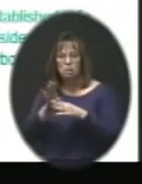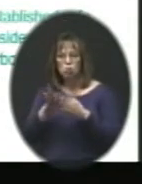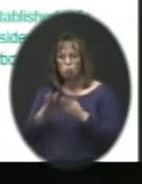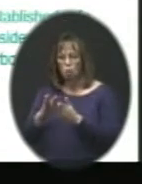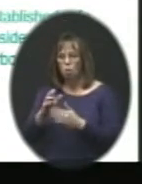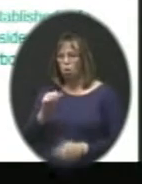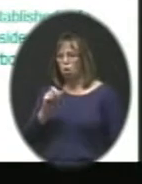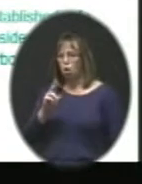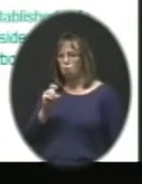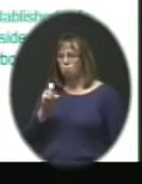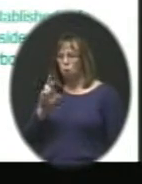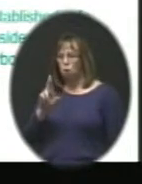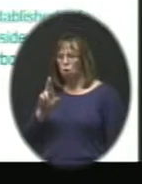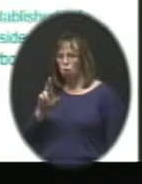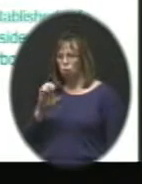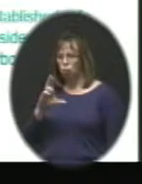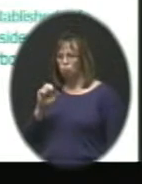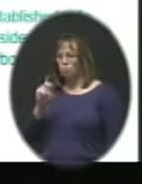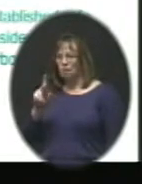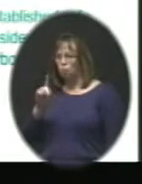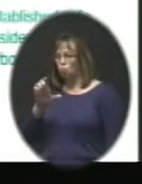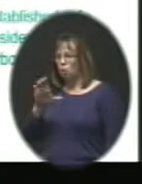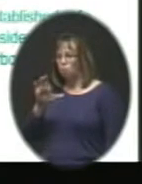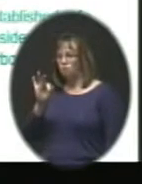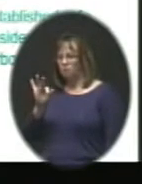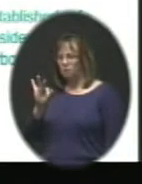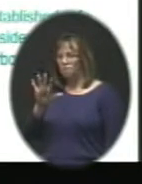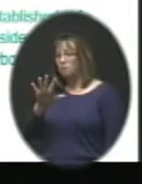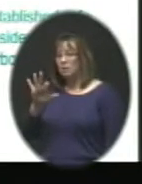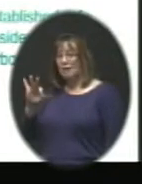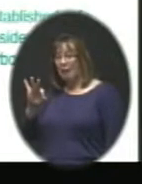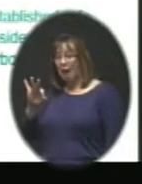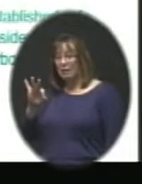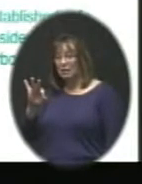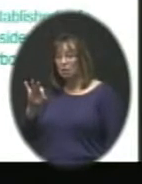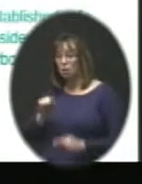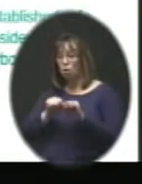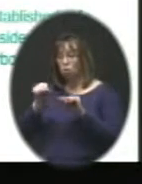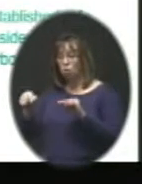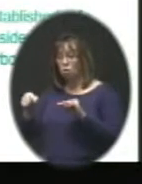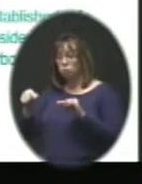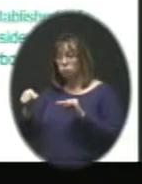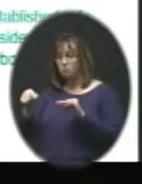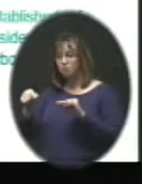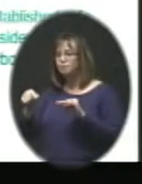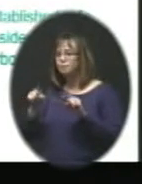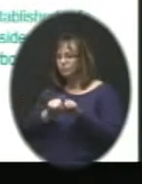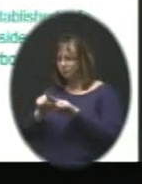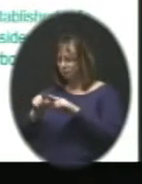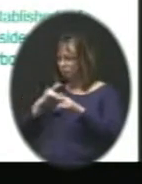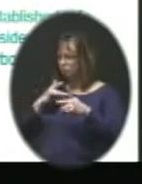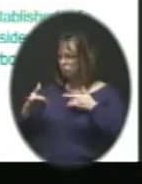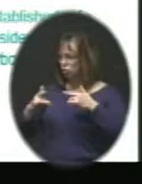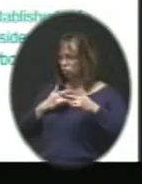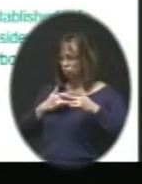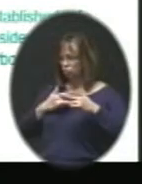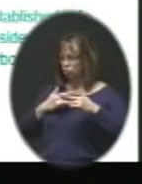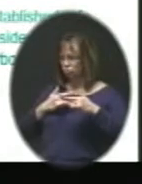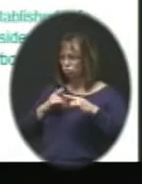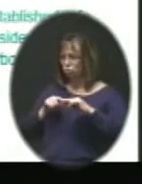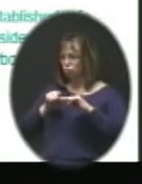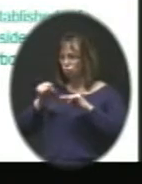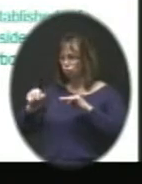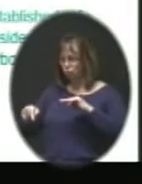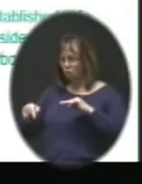Arbor Creek's 159th crossing from Brougham across 159th. Similar concerns and, in fact, crossing